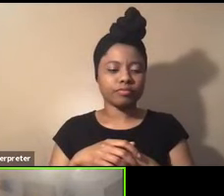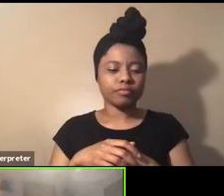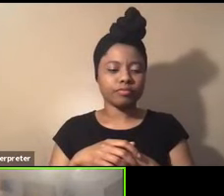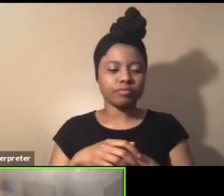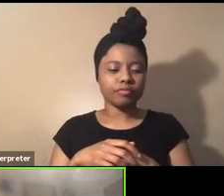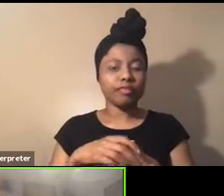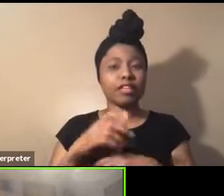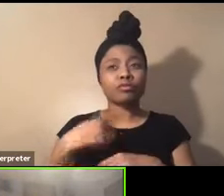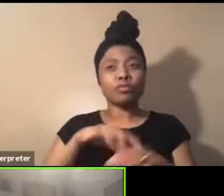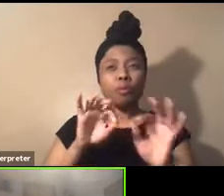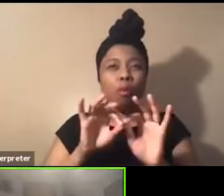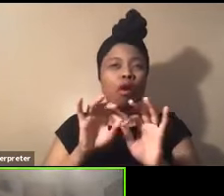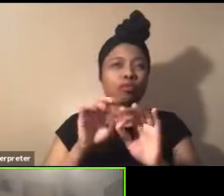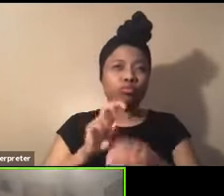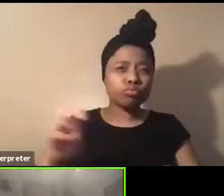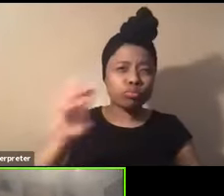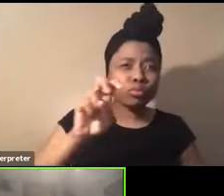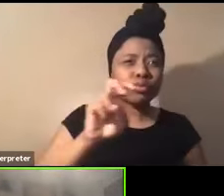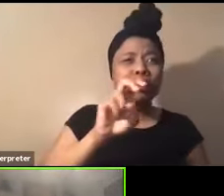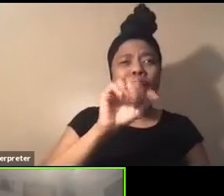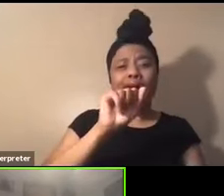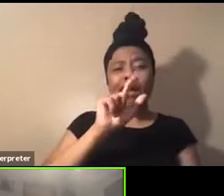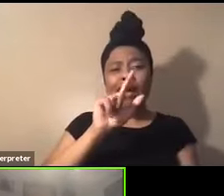toured, you know, Albert Soto,